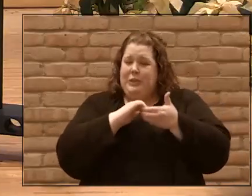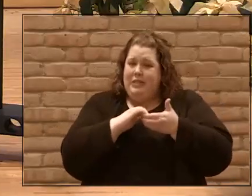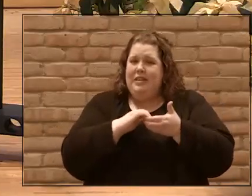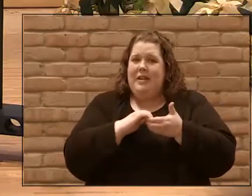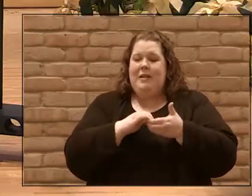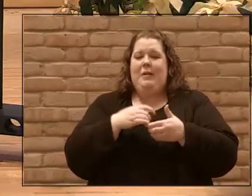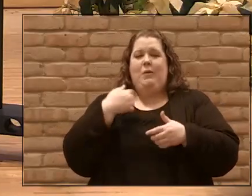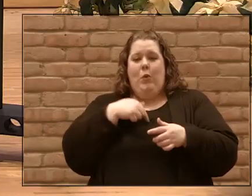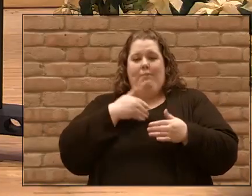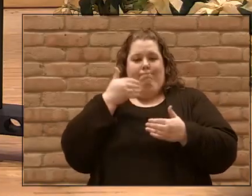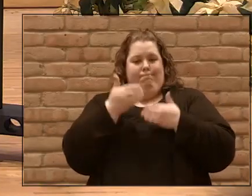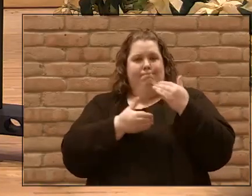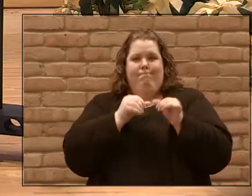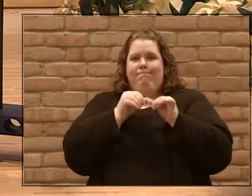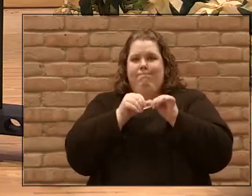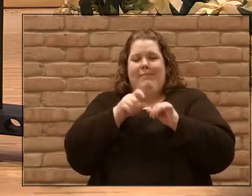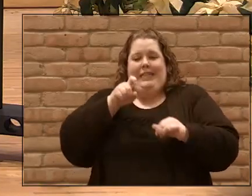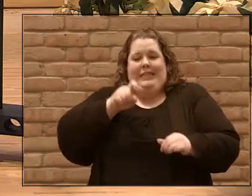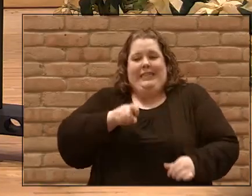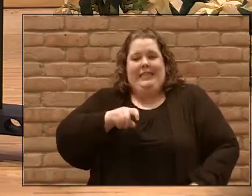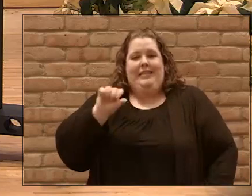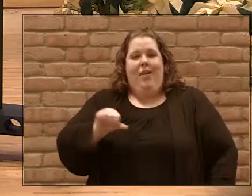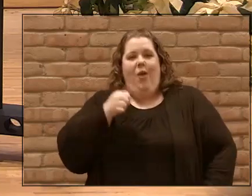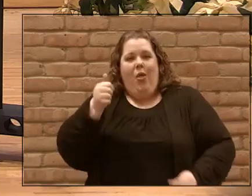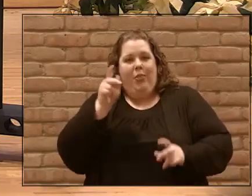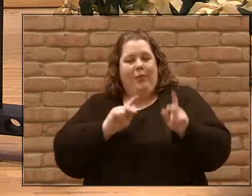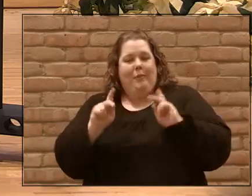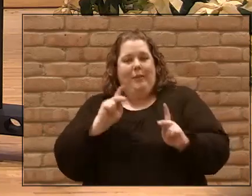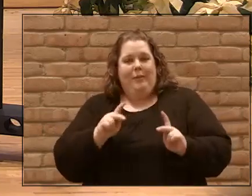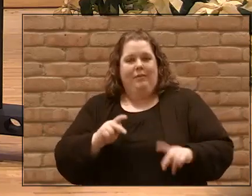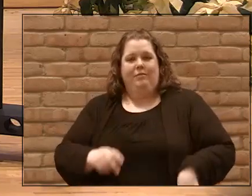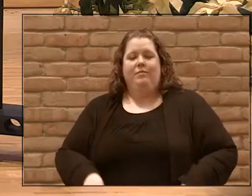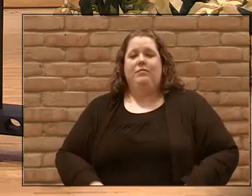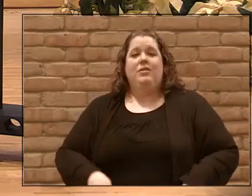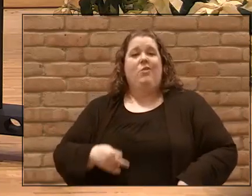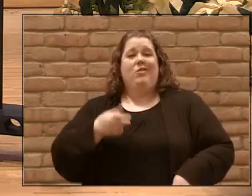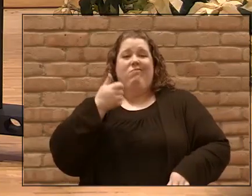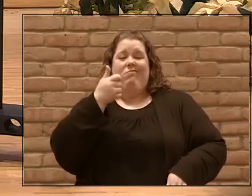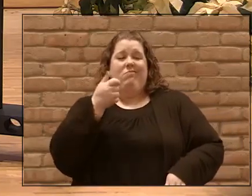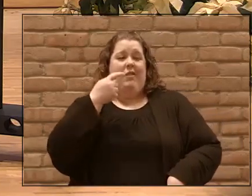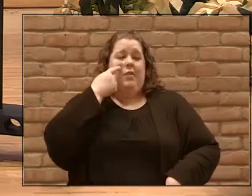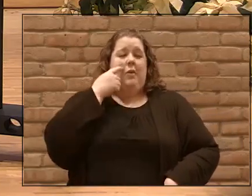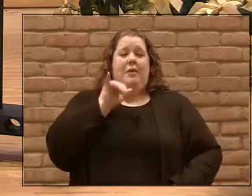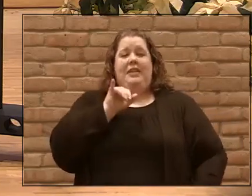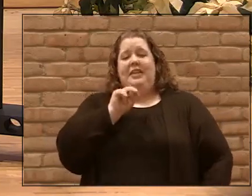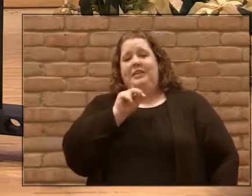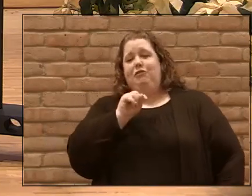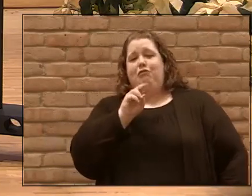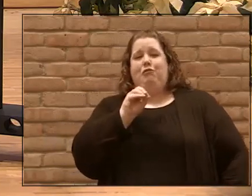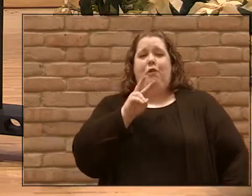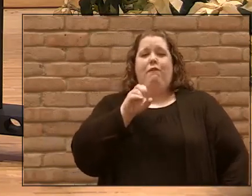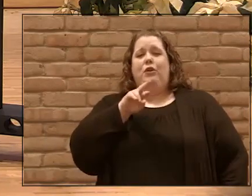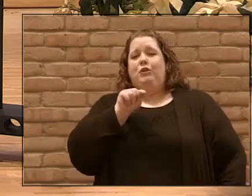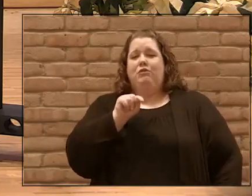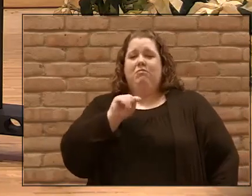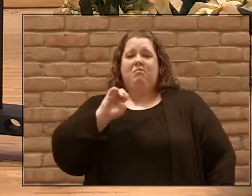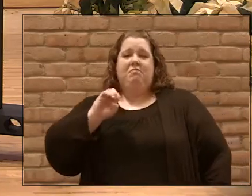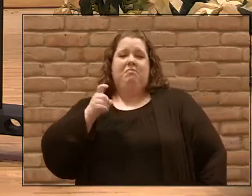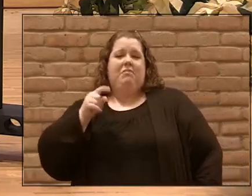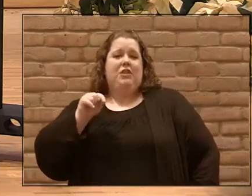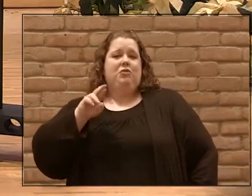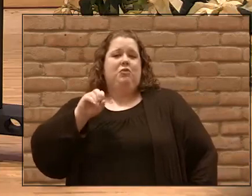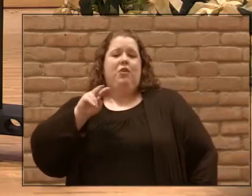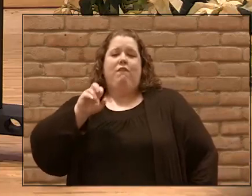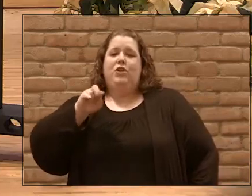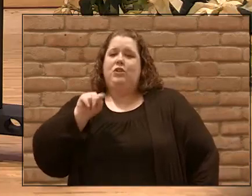on needing others. And so whether you consider yourself to be an introvert or an extrovert, the truth is all of us